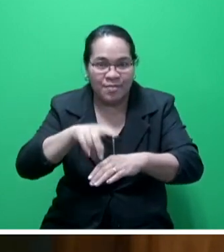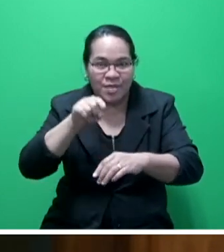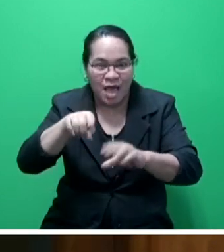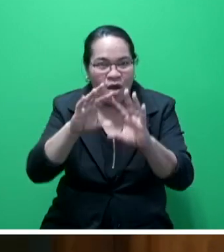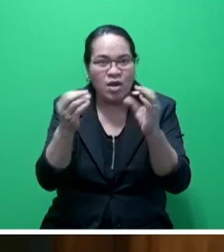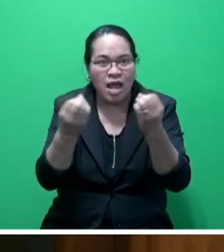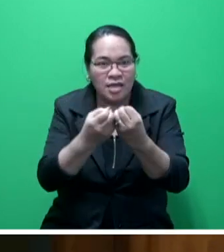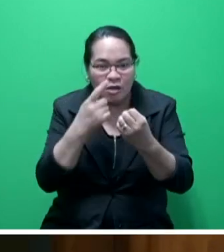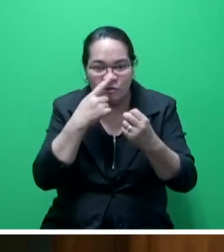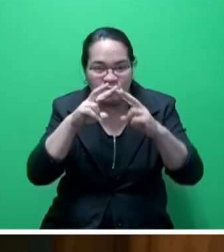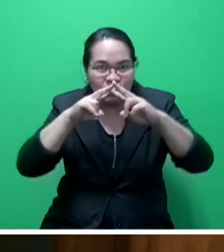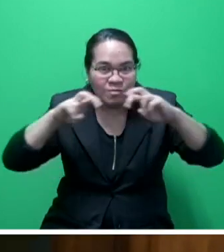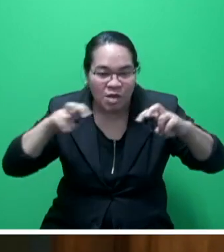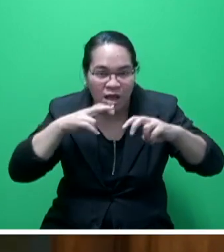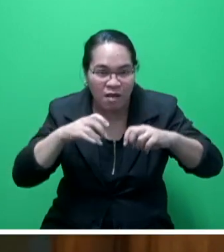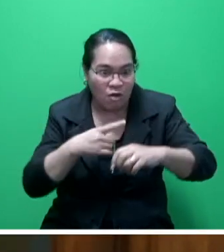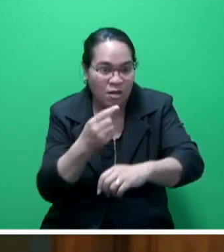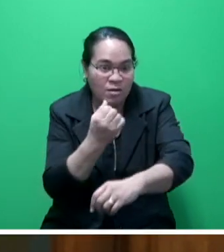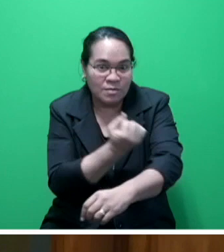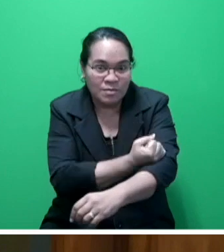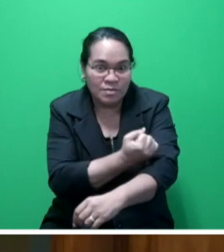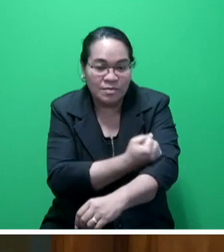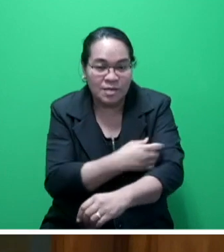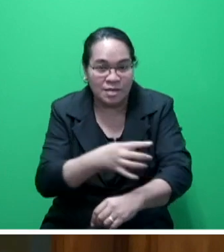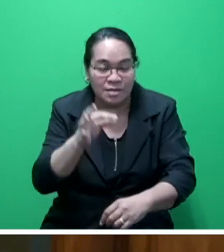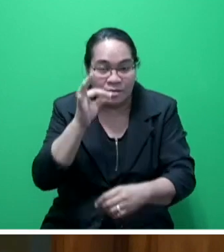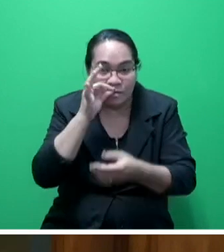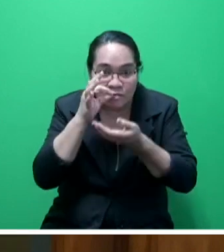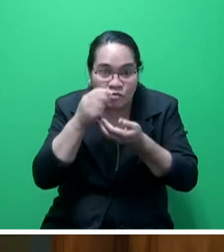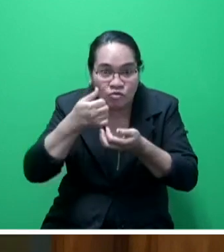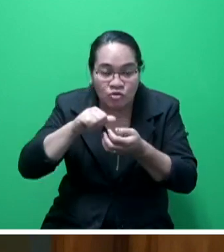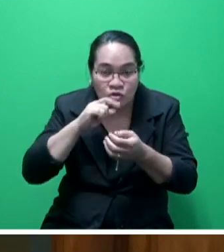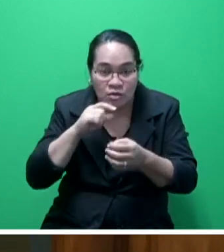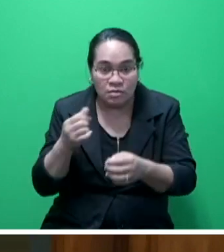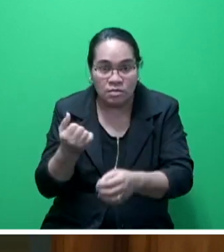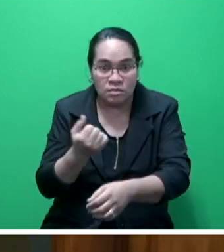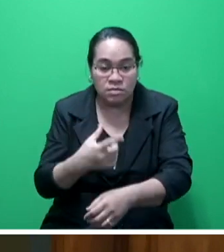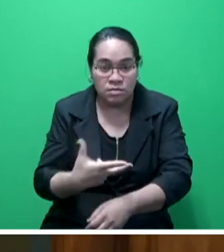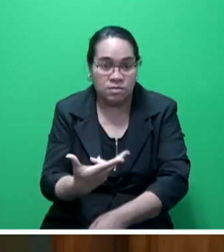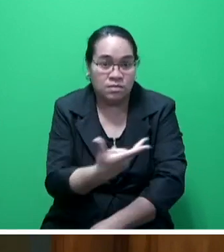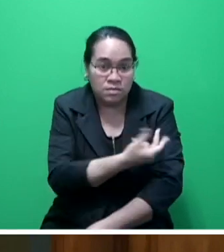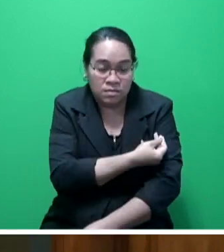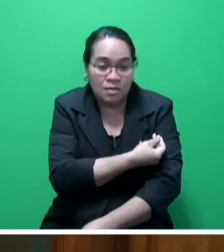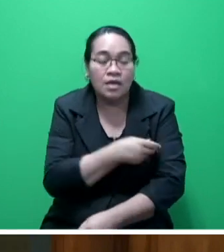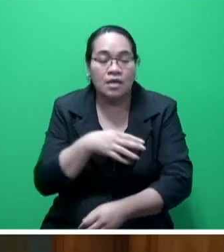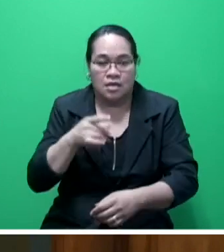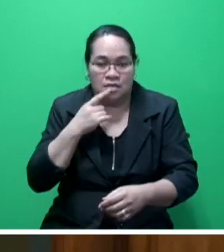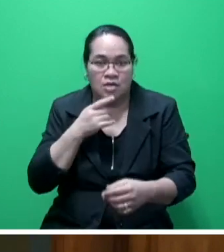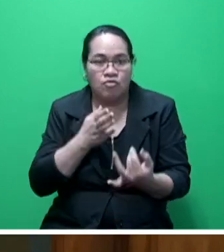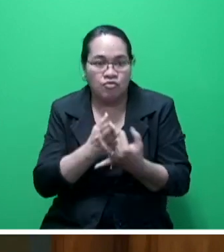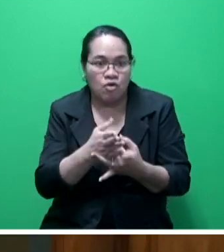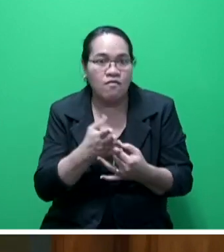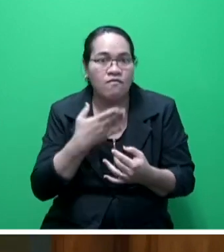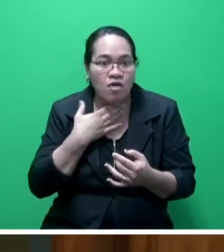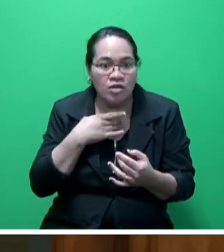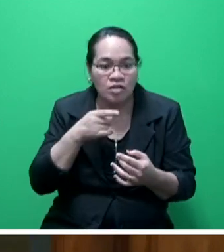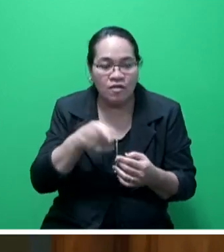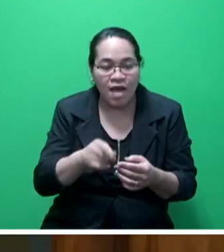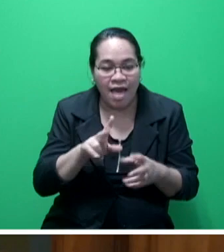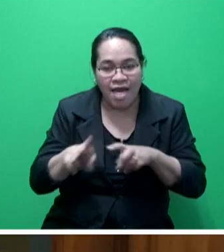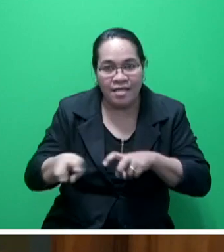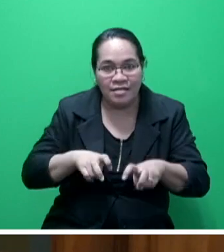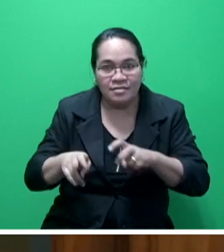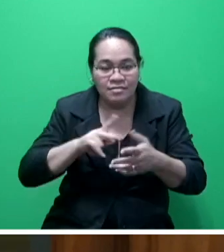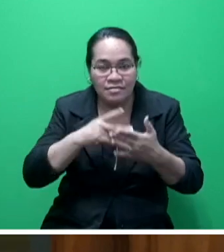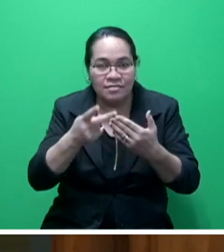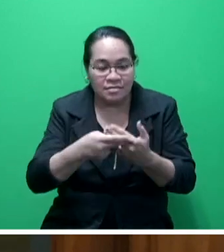and the Fiji Association of Sports and National Olympic Computing Through the Voices of Athletes Program has been